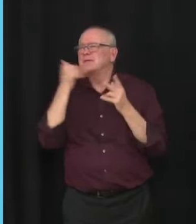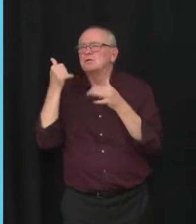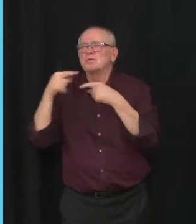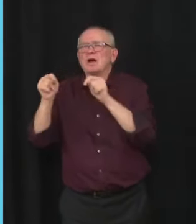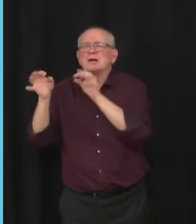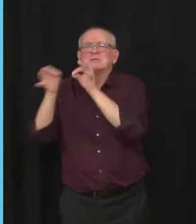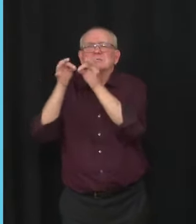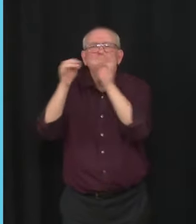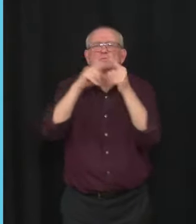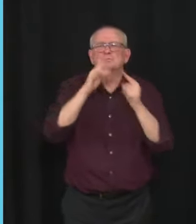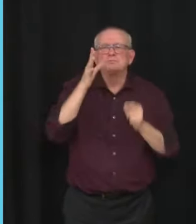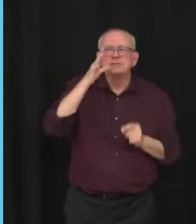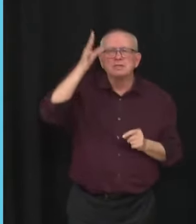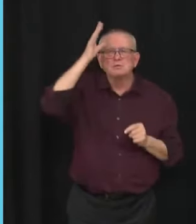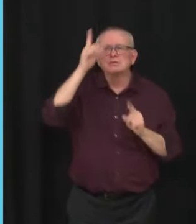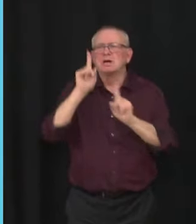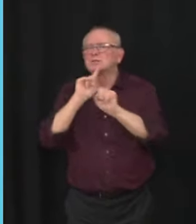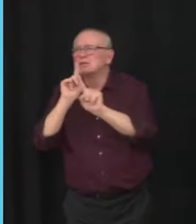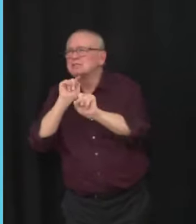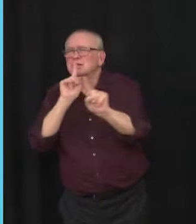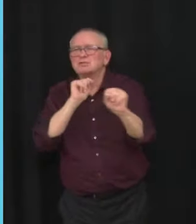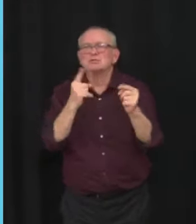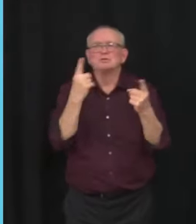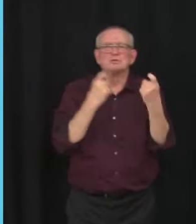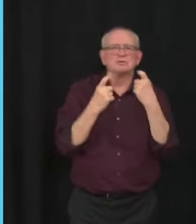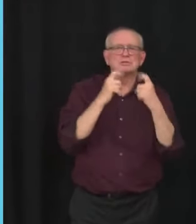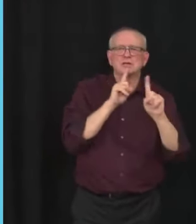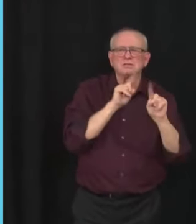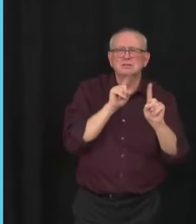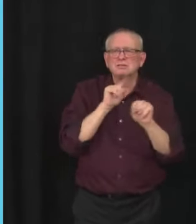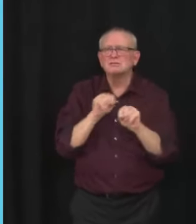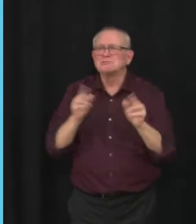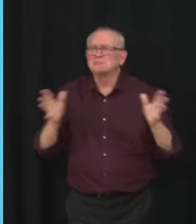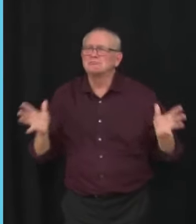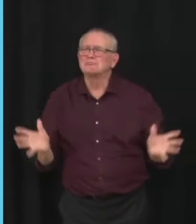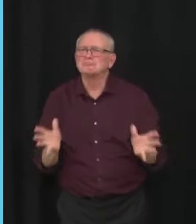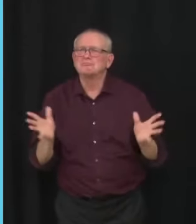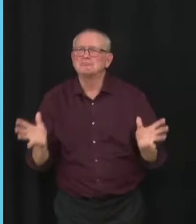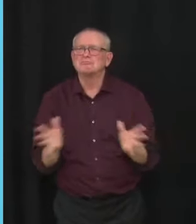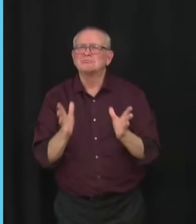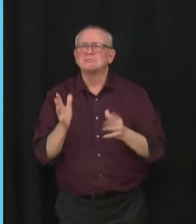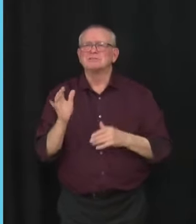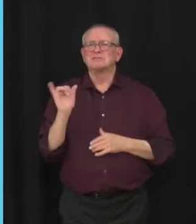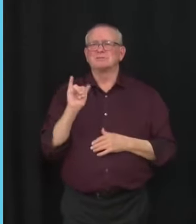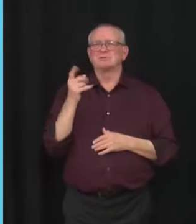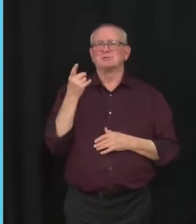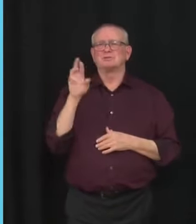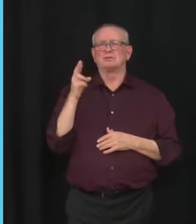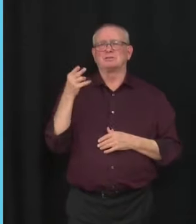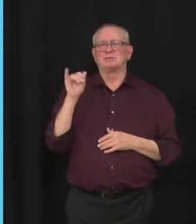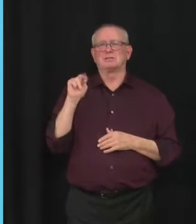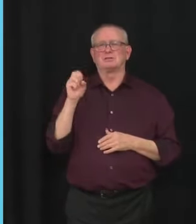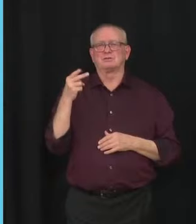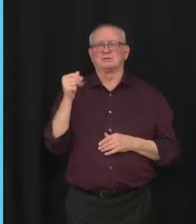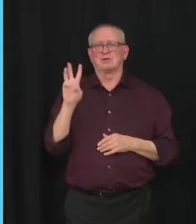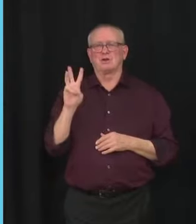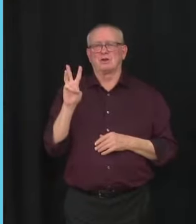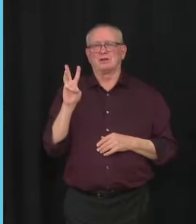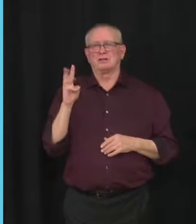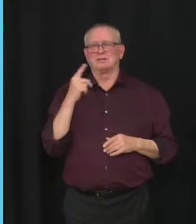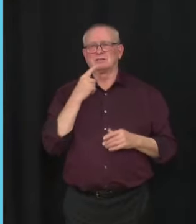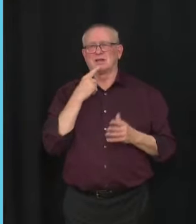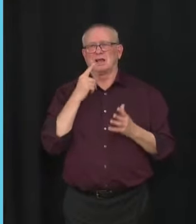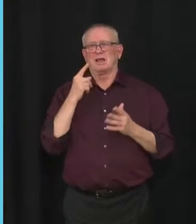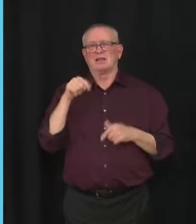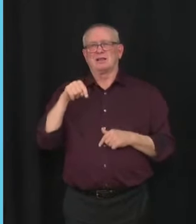answer the questions and as Dr. Hinshaw has already indicated, she's going forward later in the